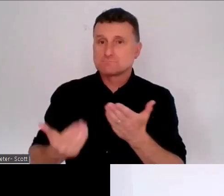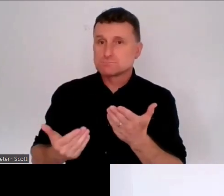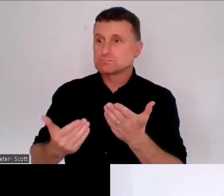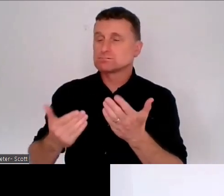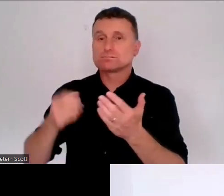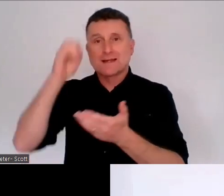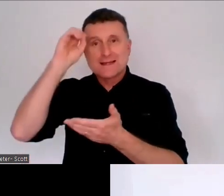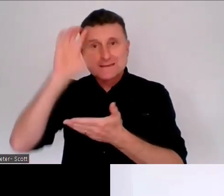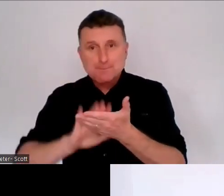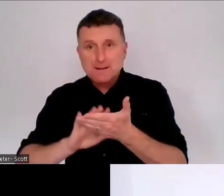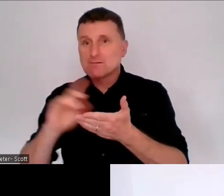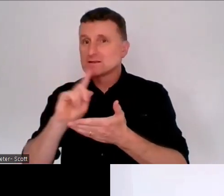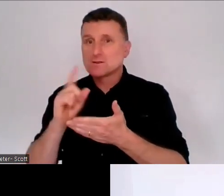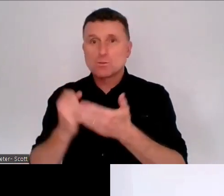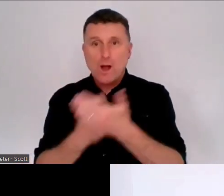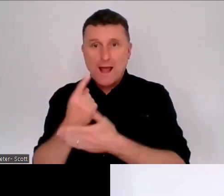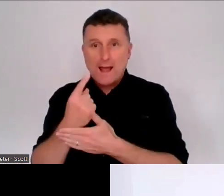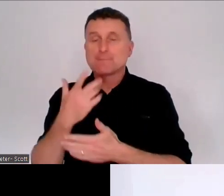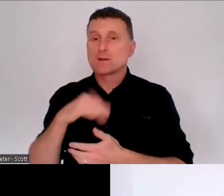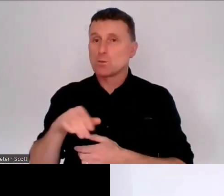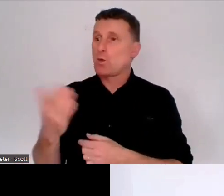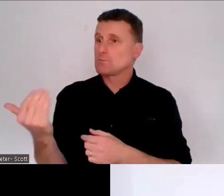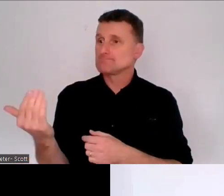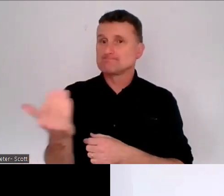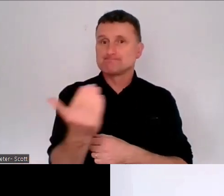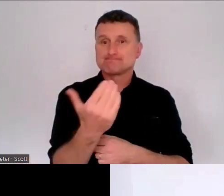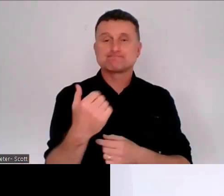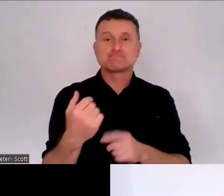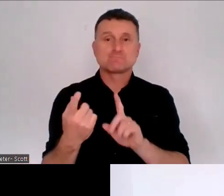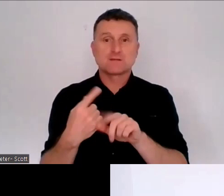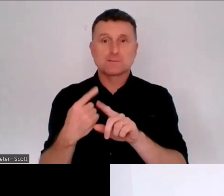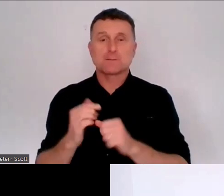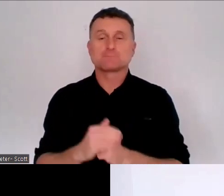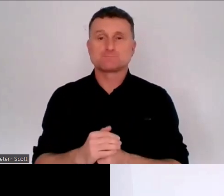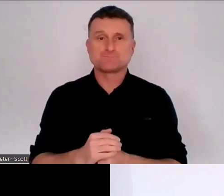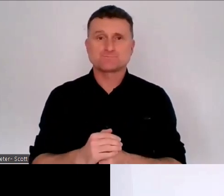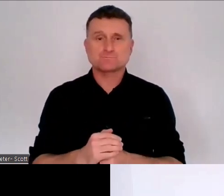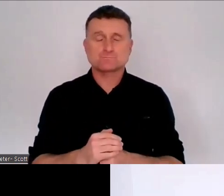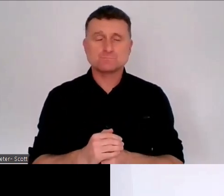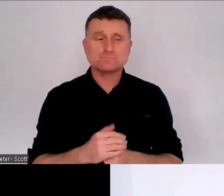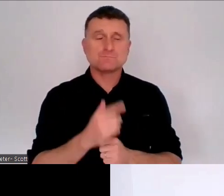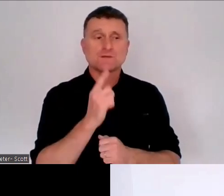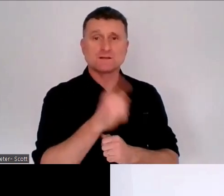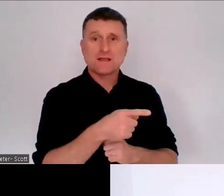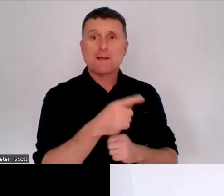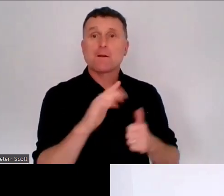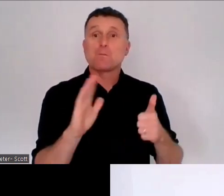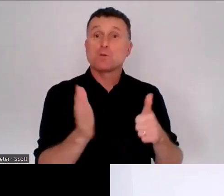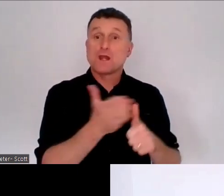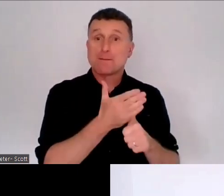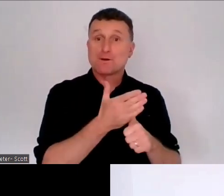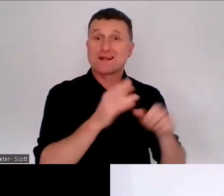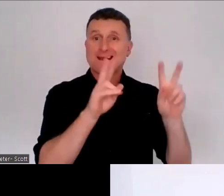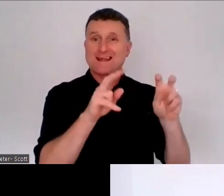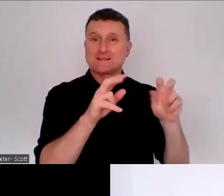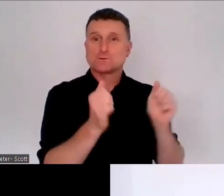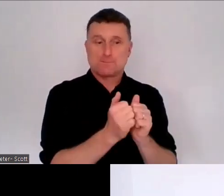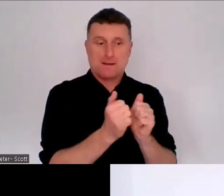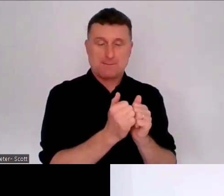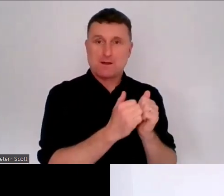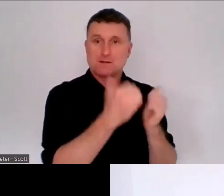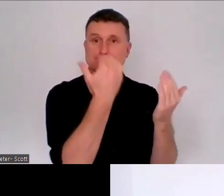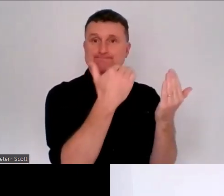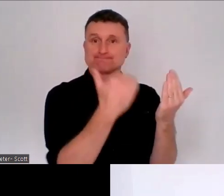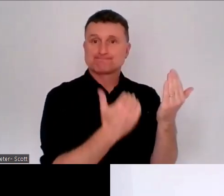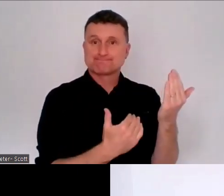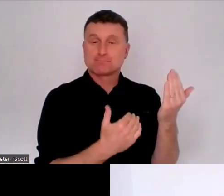So we've tried to write the preliminary issues paper in a way that that will make it as